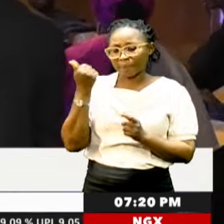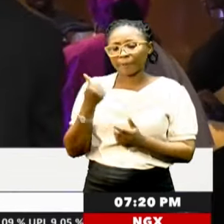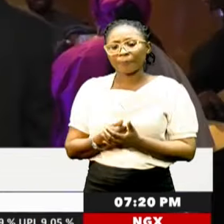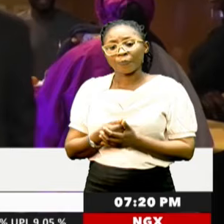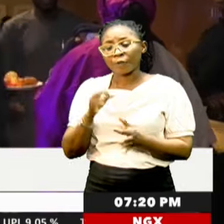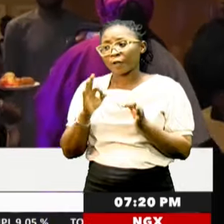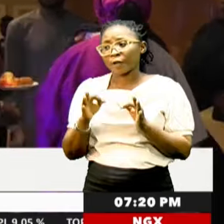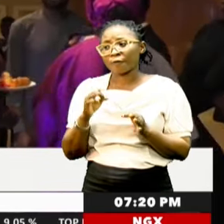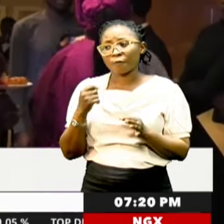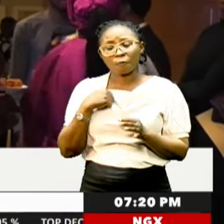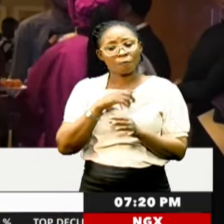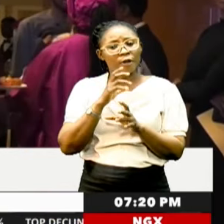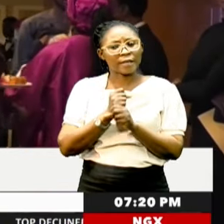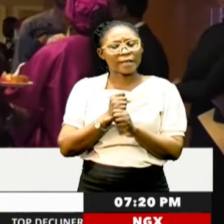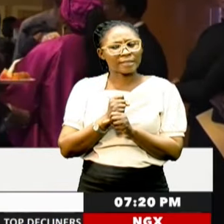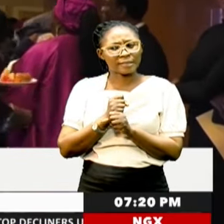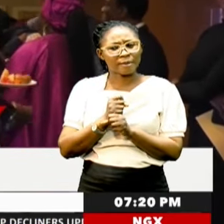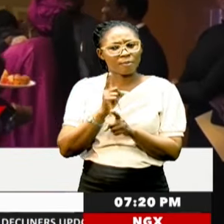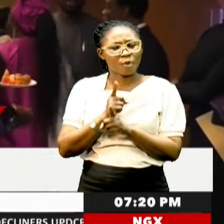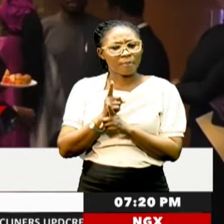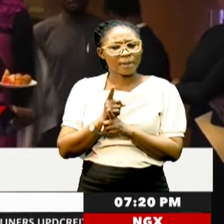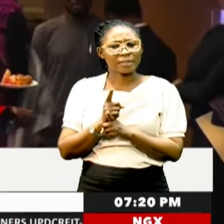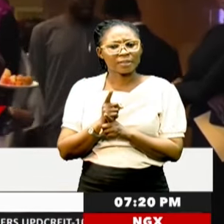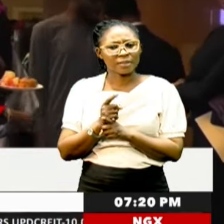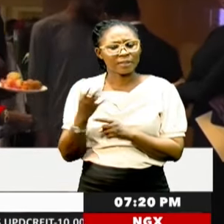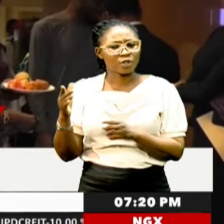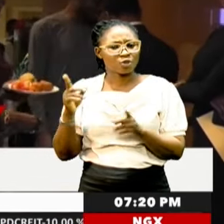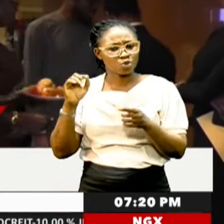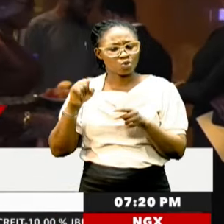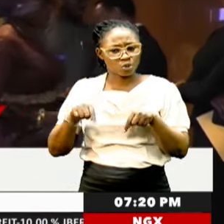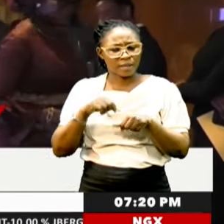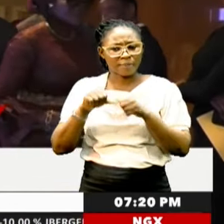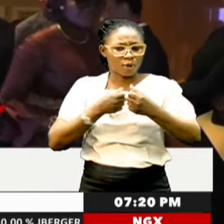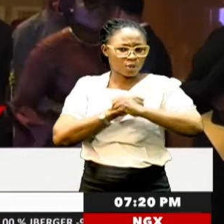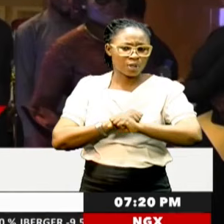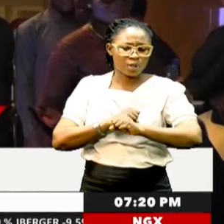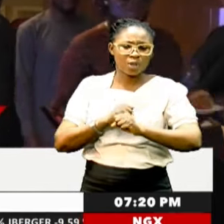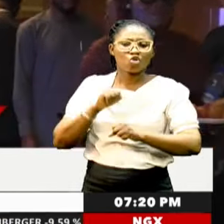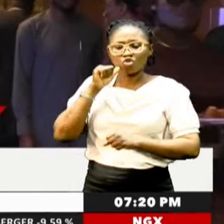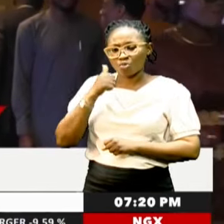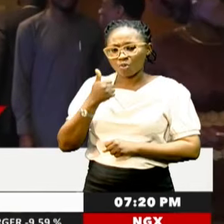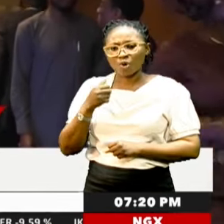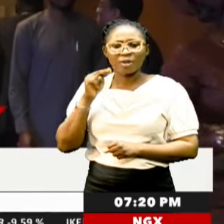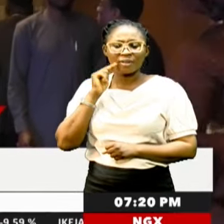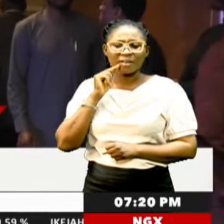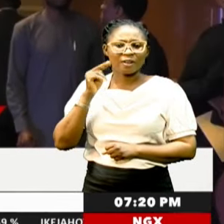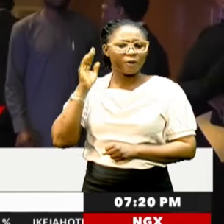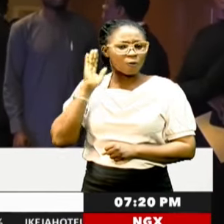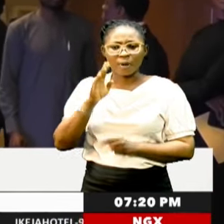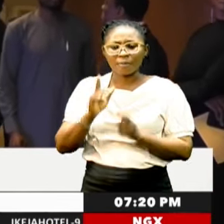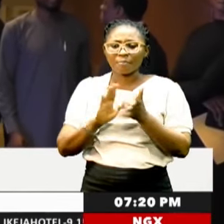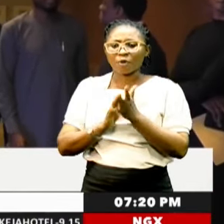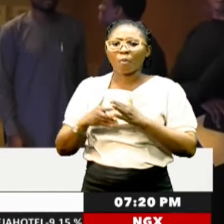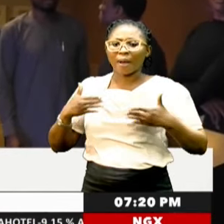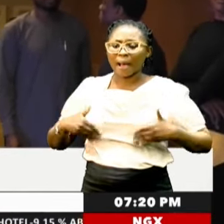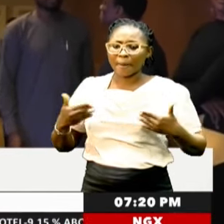If we take a proprietorship today, taking security, what will be tomorrow? Tomorrow, Nigerians will be happy.